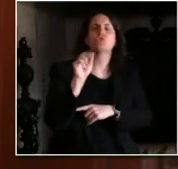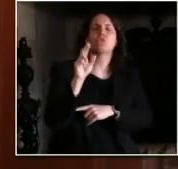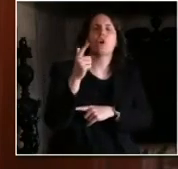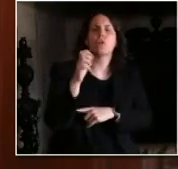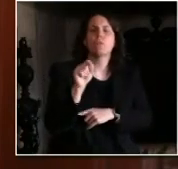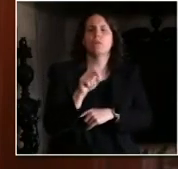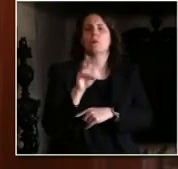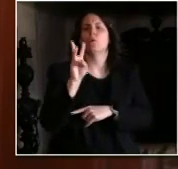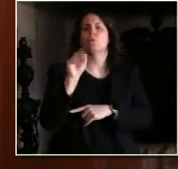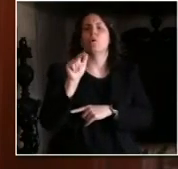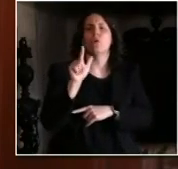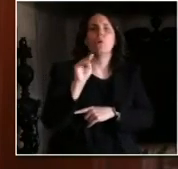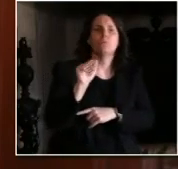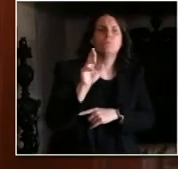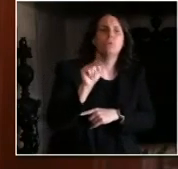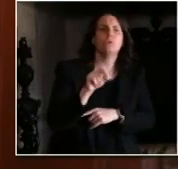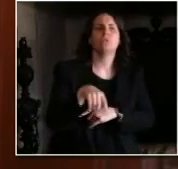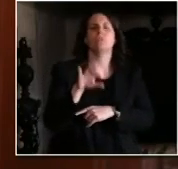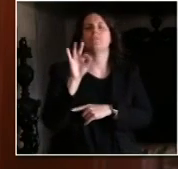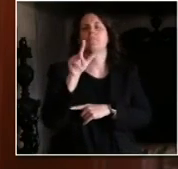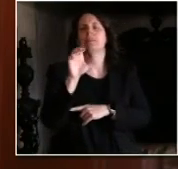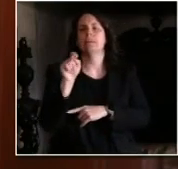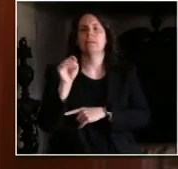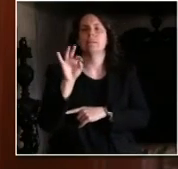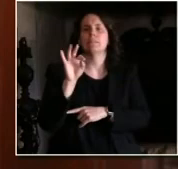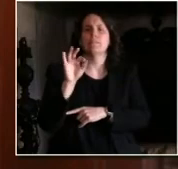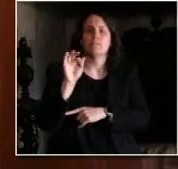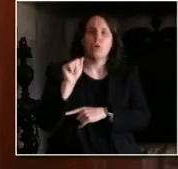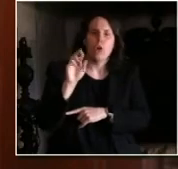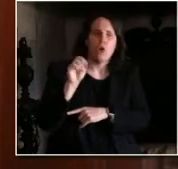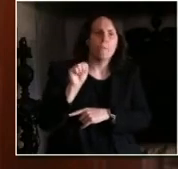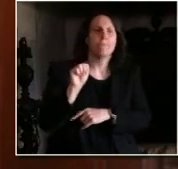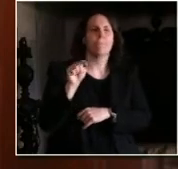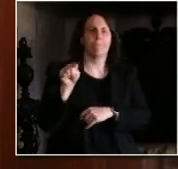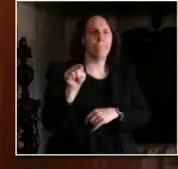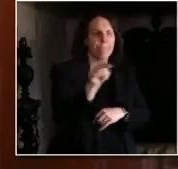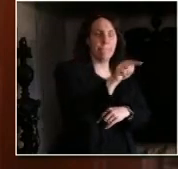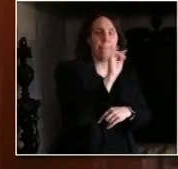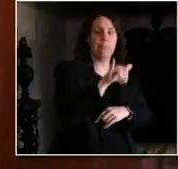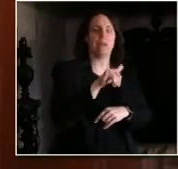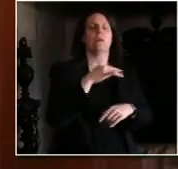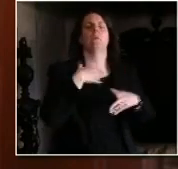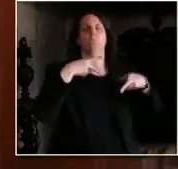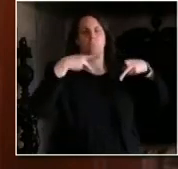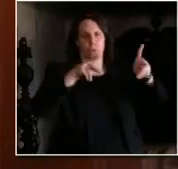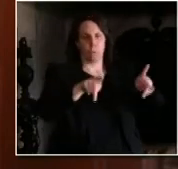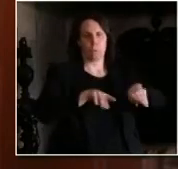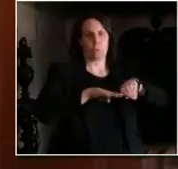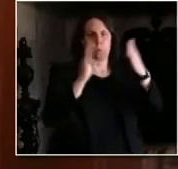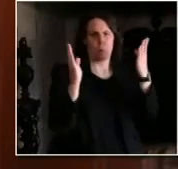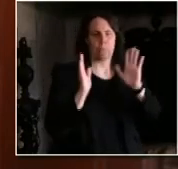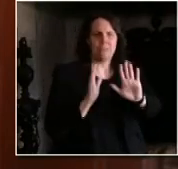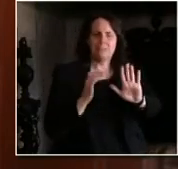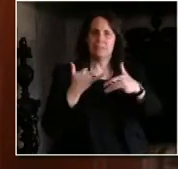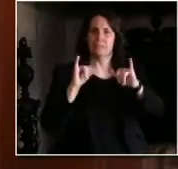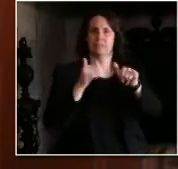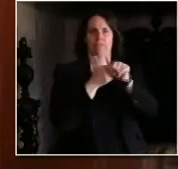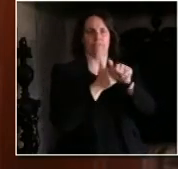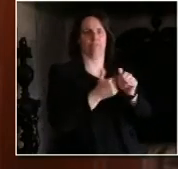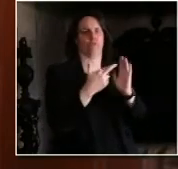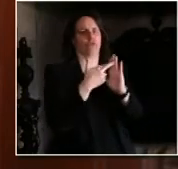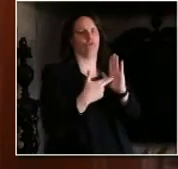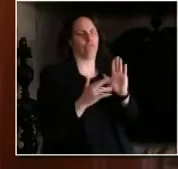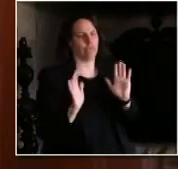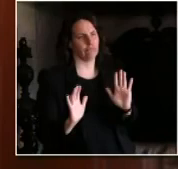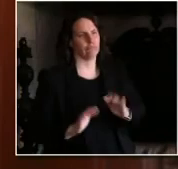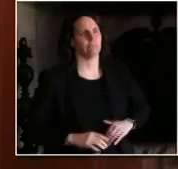more easily get folks materials they need to make their own face masks and coverings. We're also allowing people to pick up